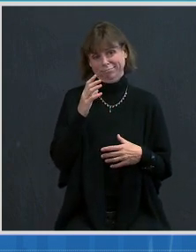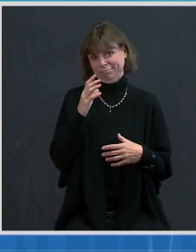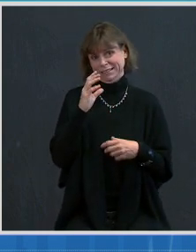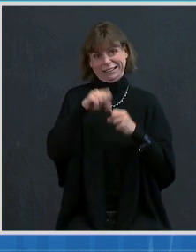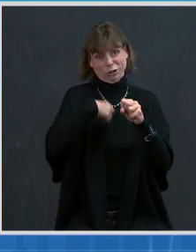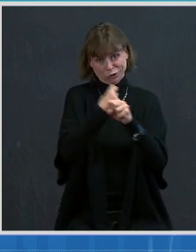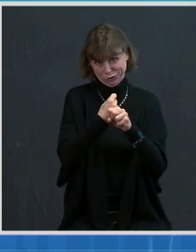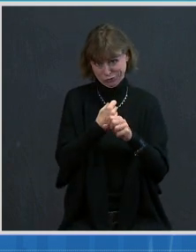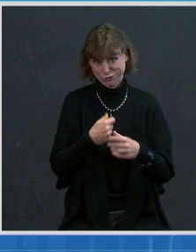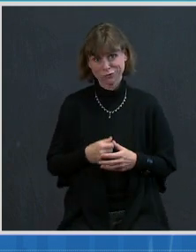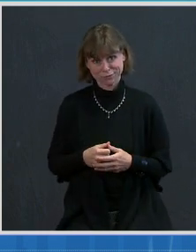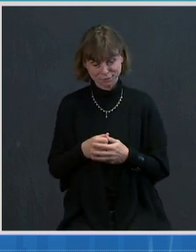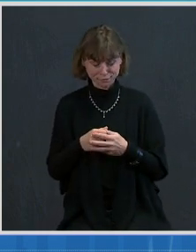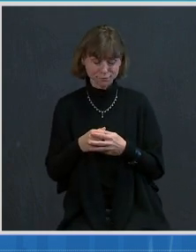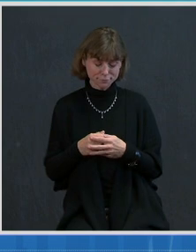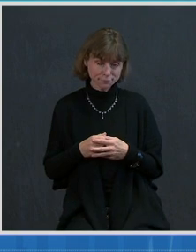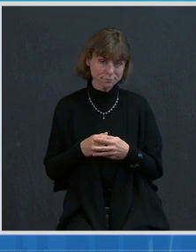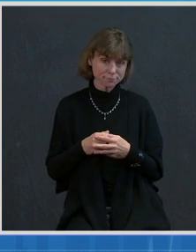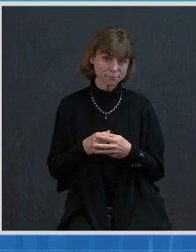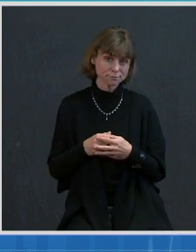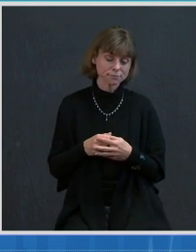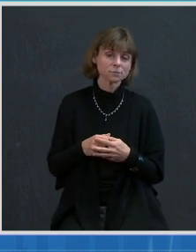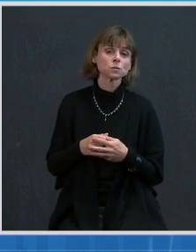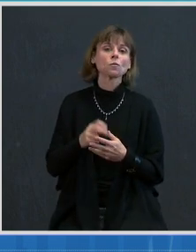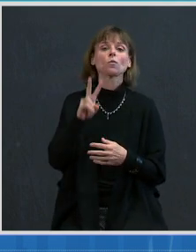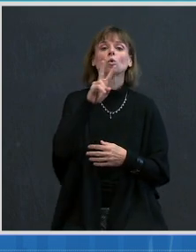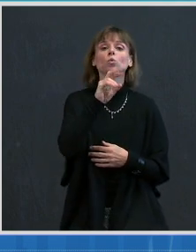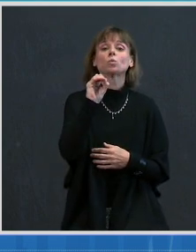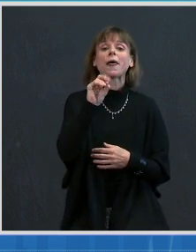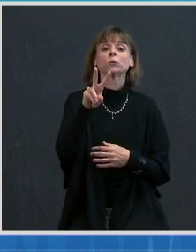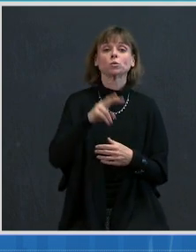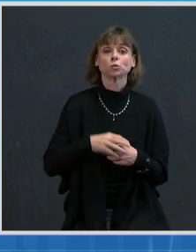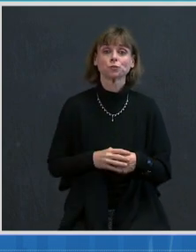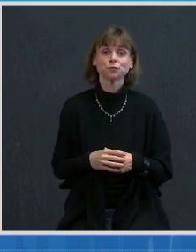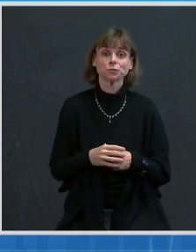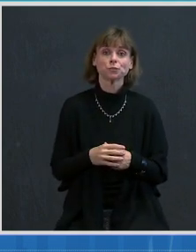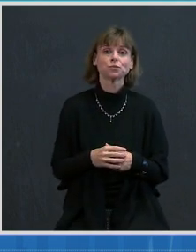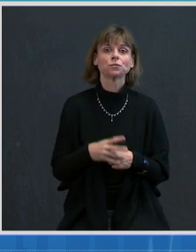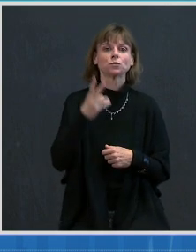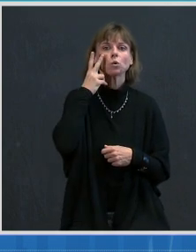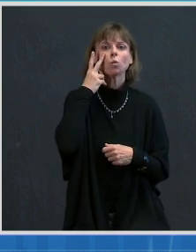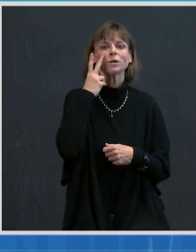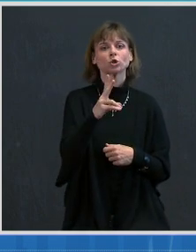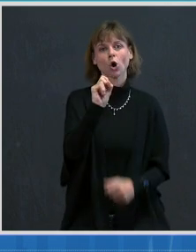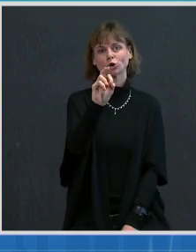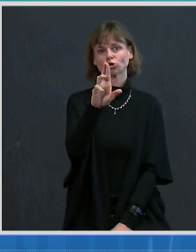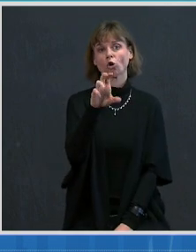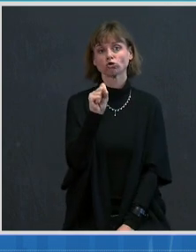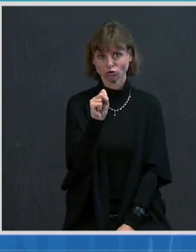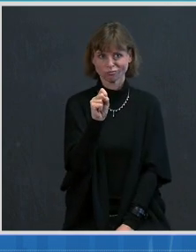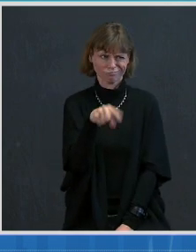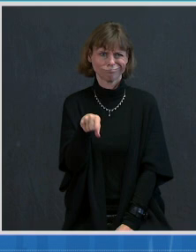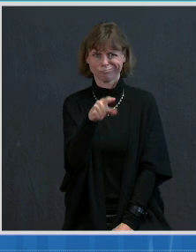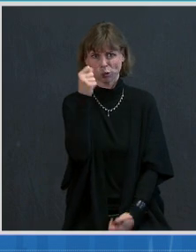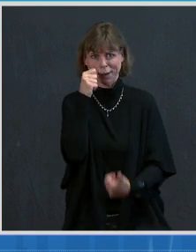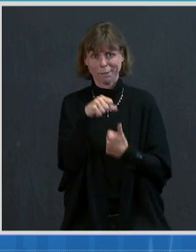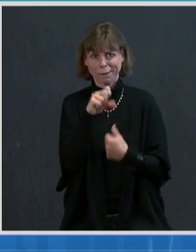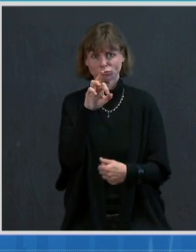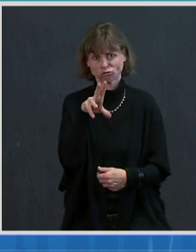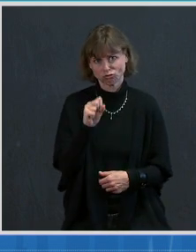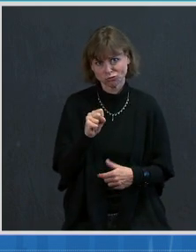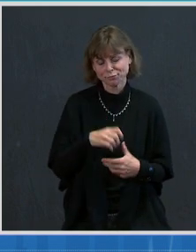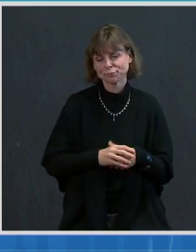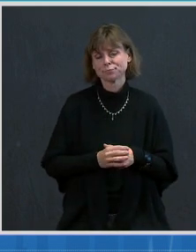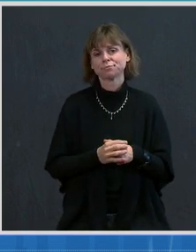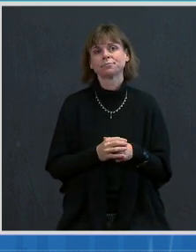you go to the next slide, then in 2002, with the appearance of SARS, which we all remember, and